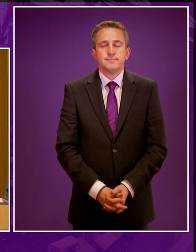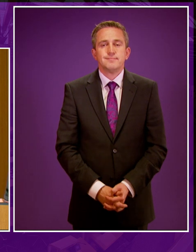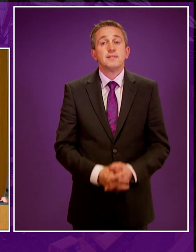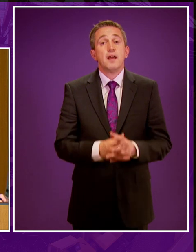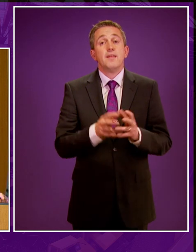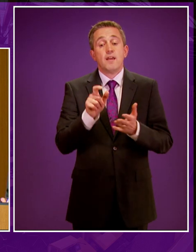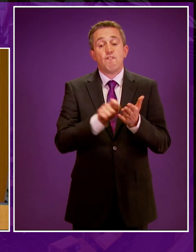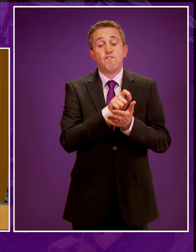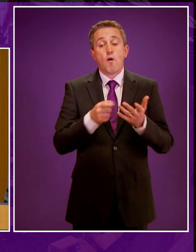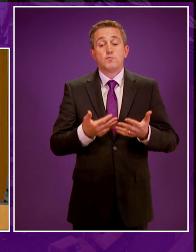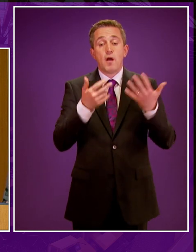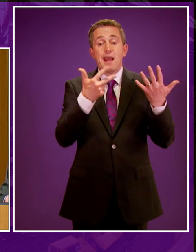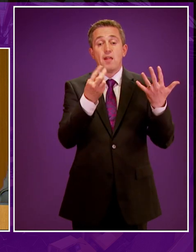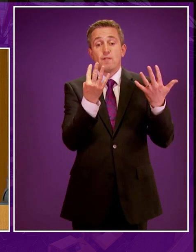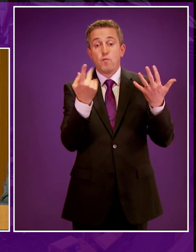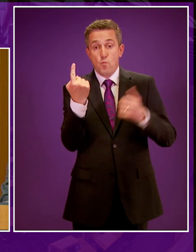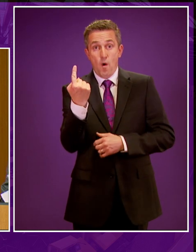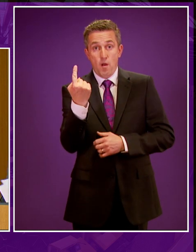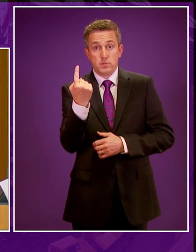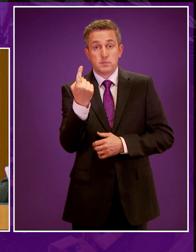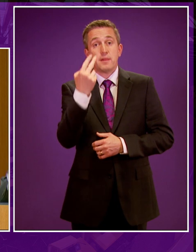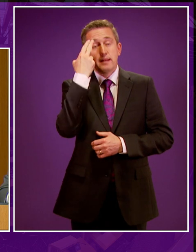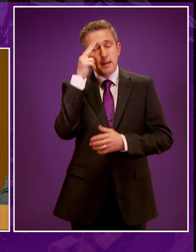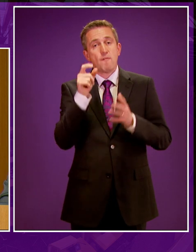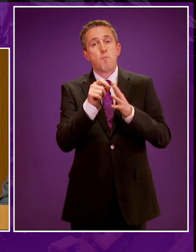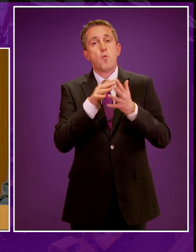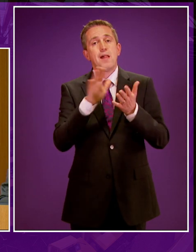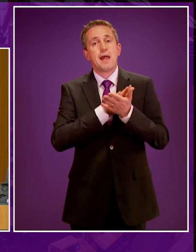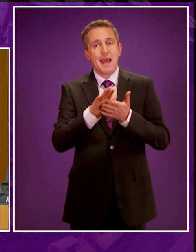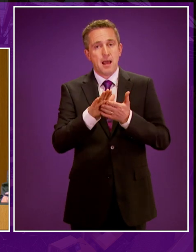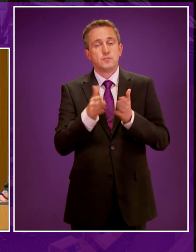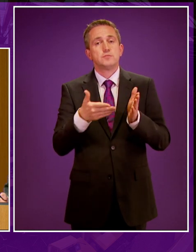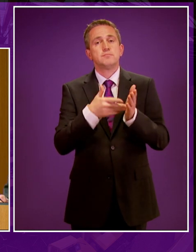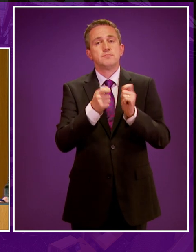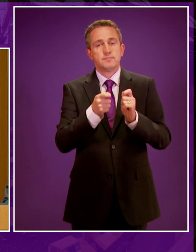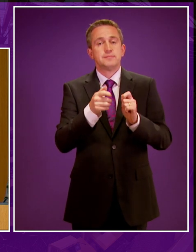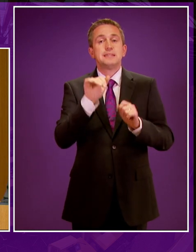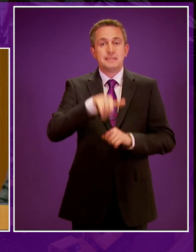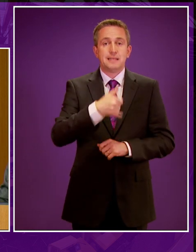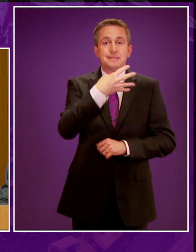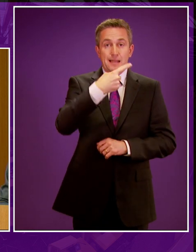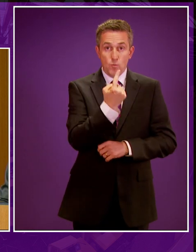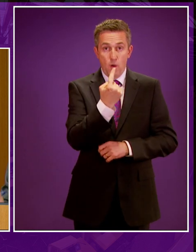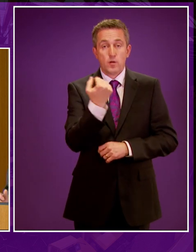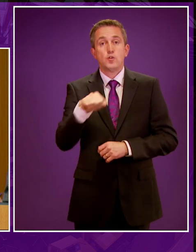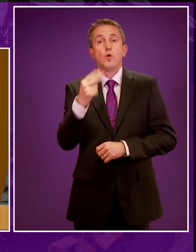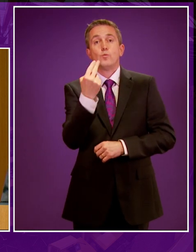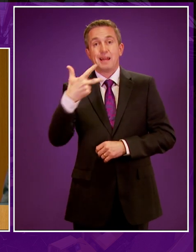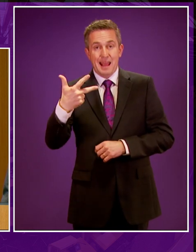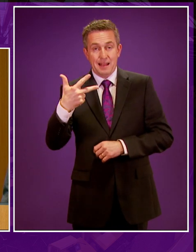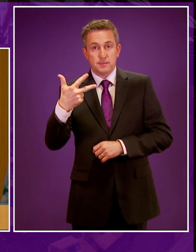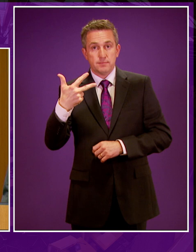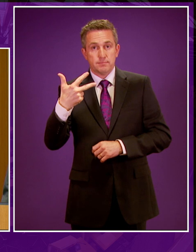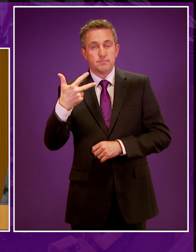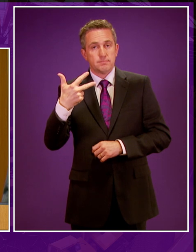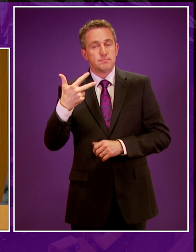The result of the vote on motion 8341 in the name of Paul Wheelhouse, as amended, is yes, 91, no, 28. There